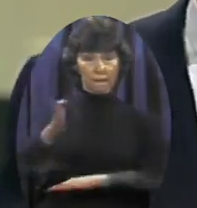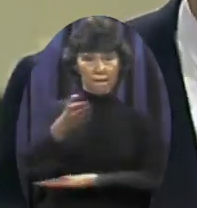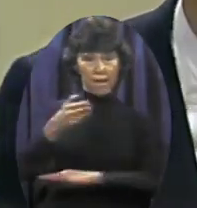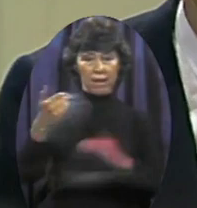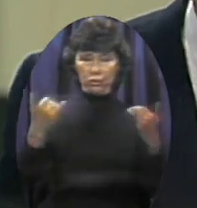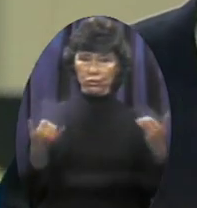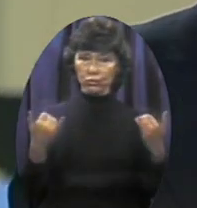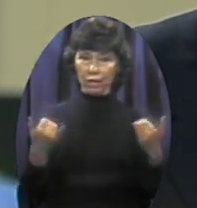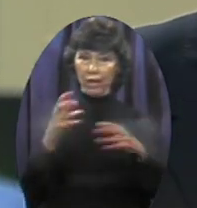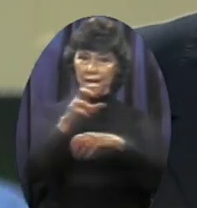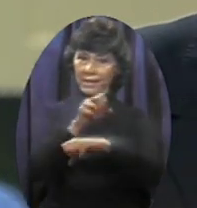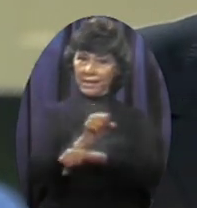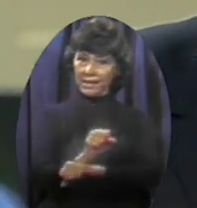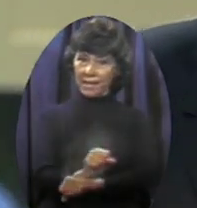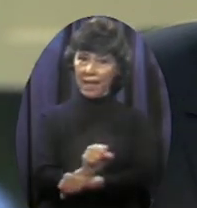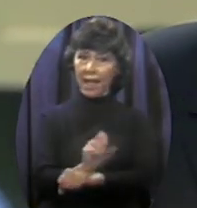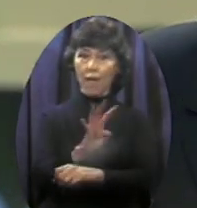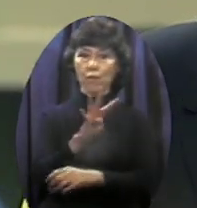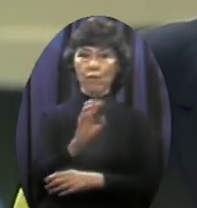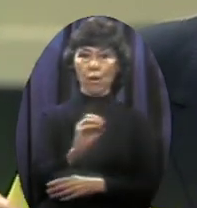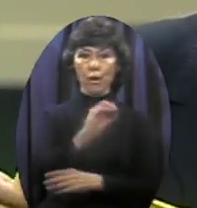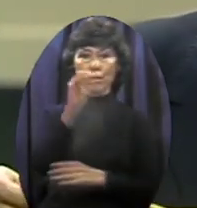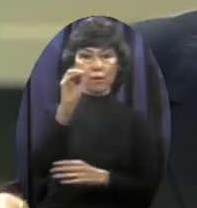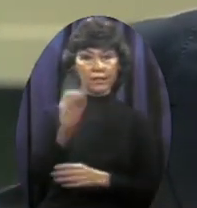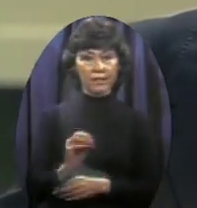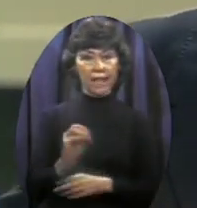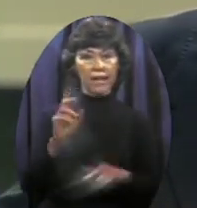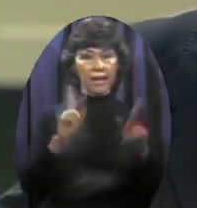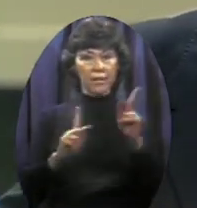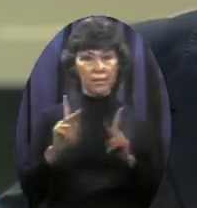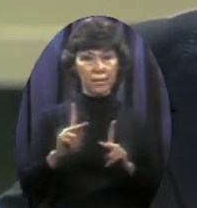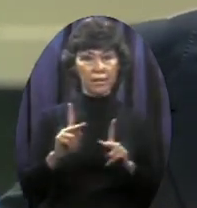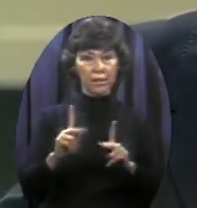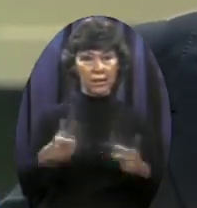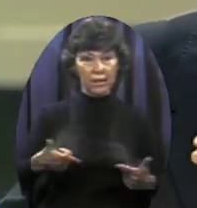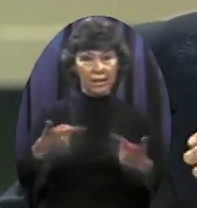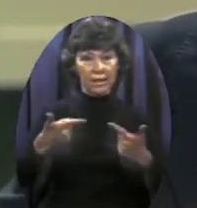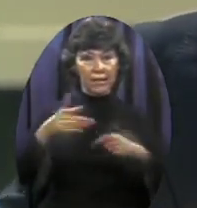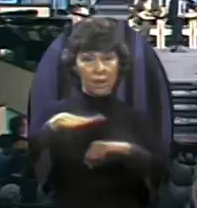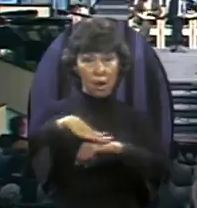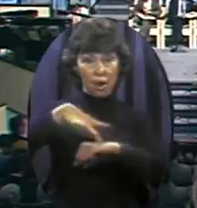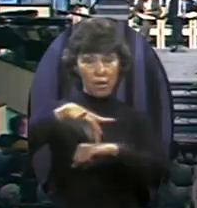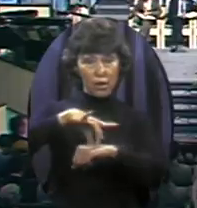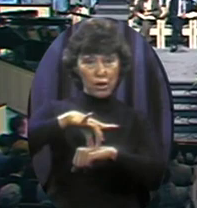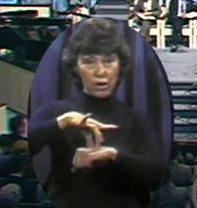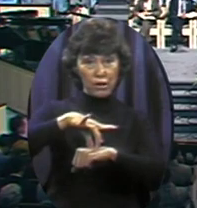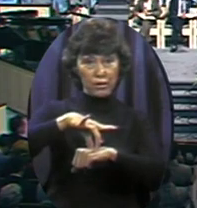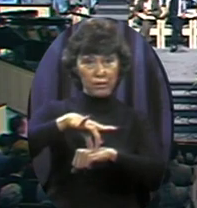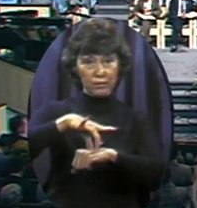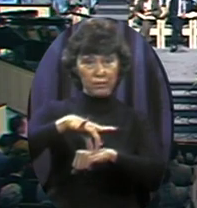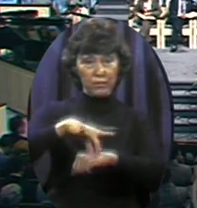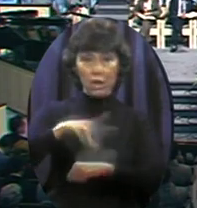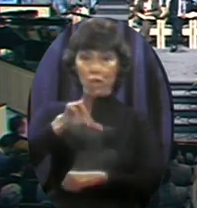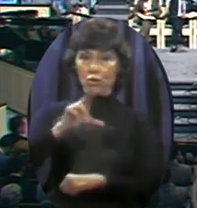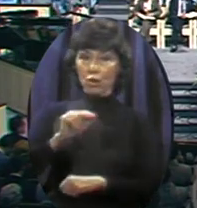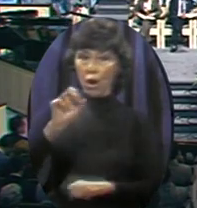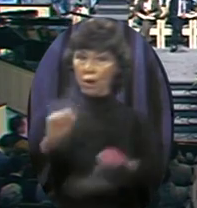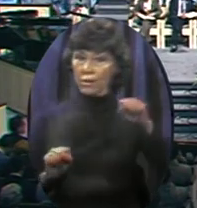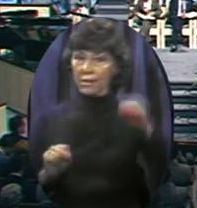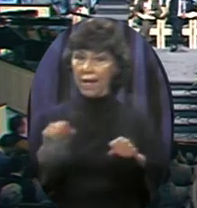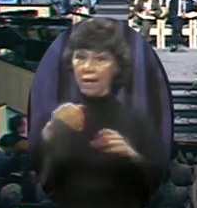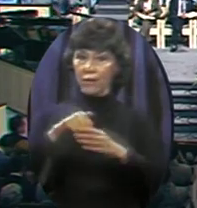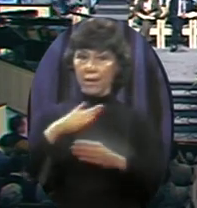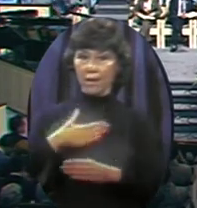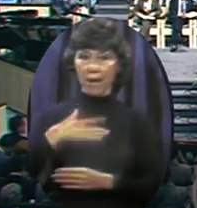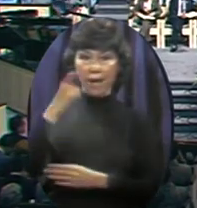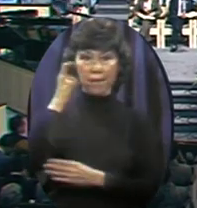some 40% of the population of this planet There's no question in my mind that these are the